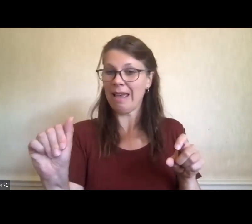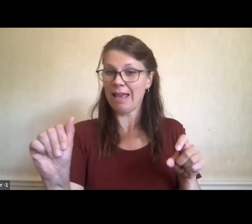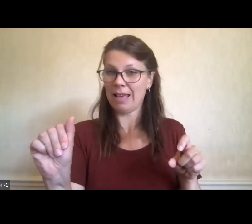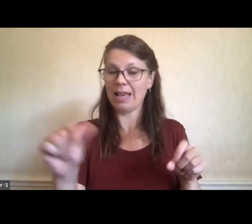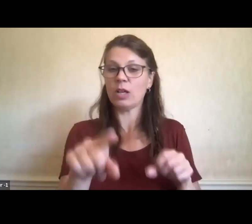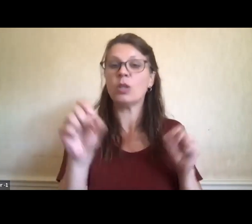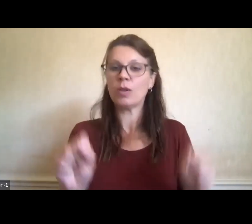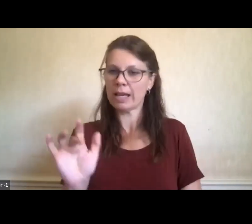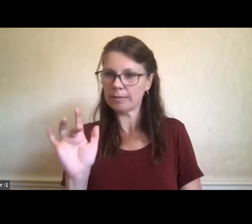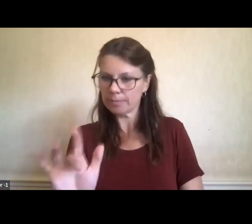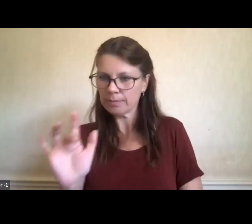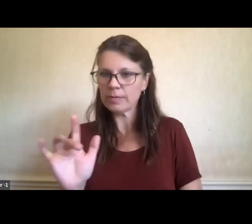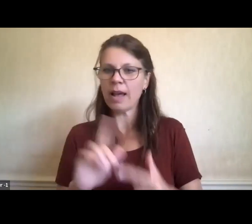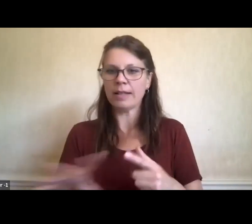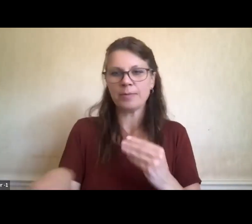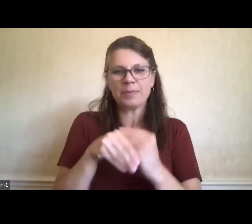for